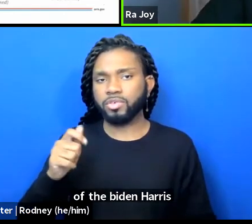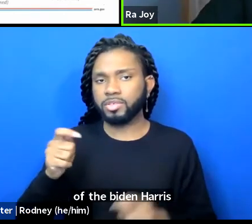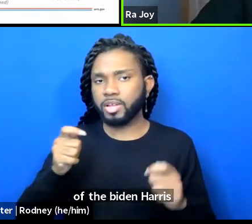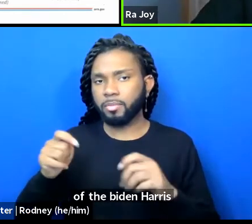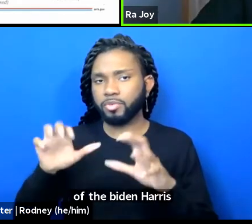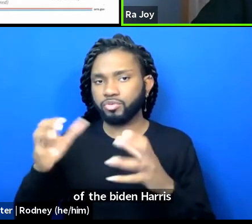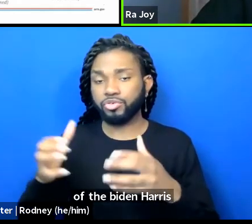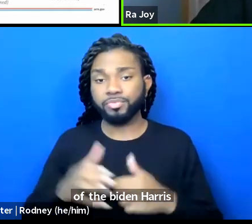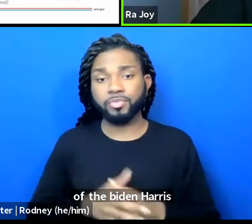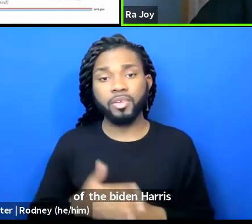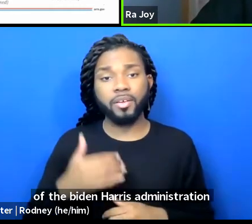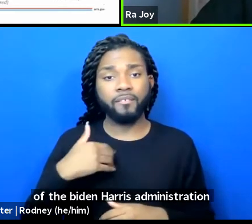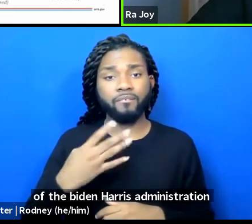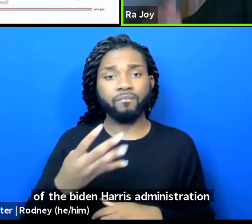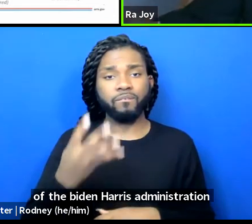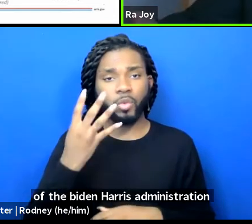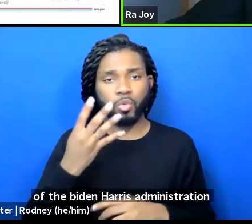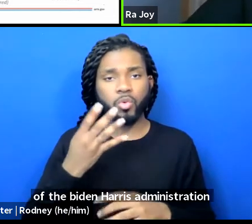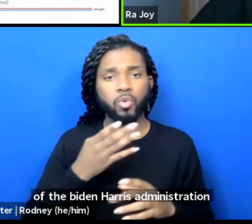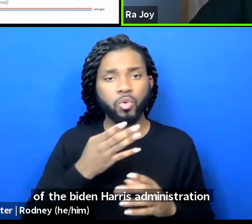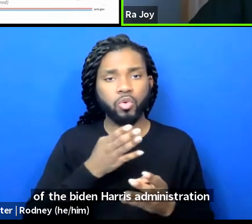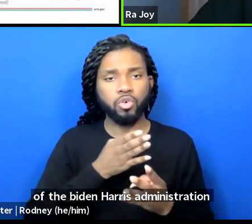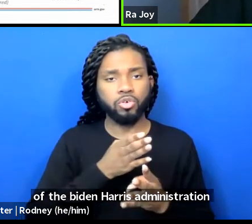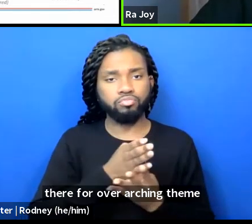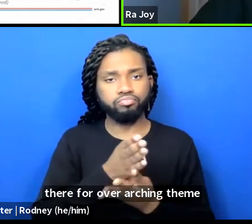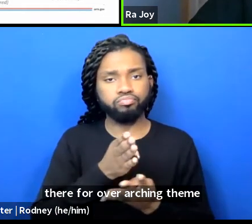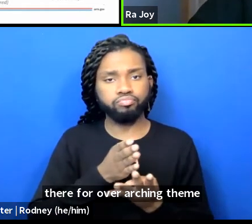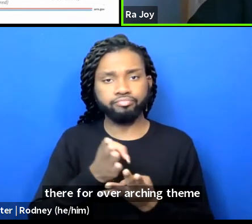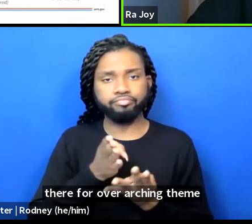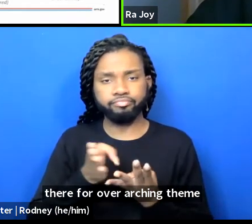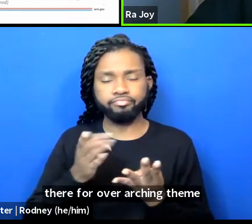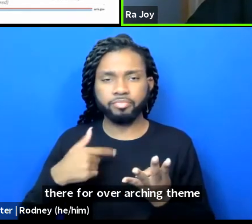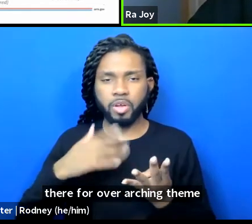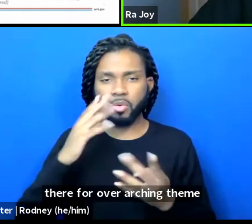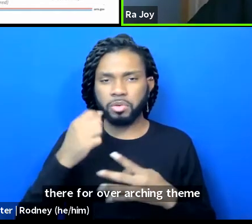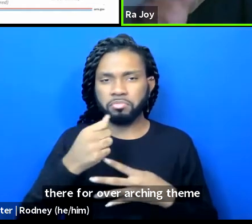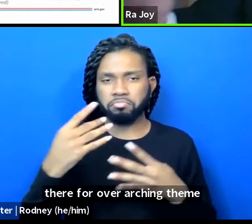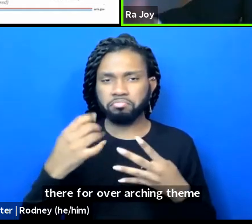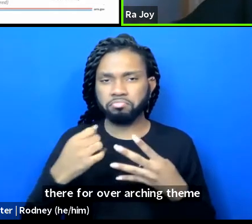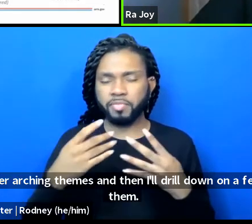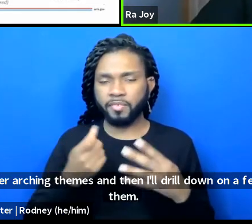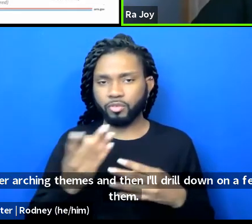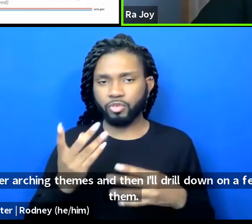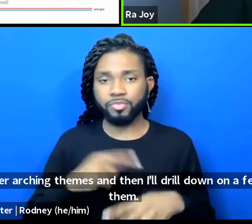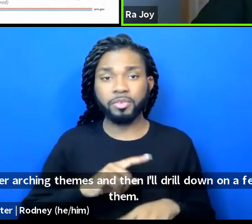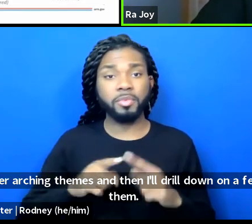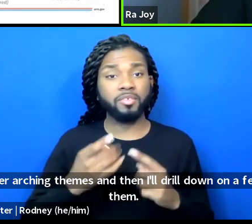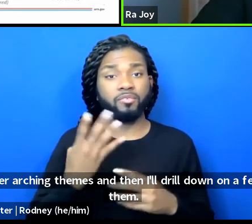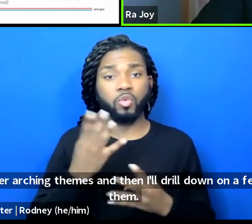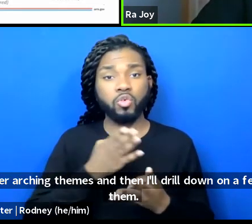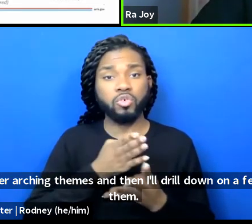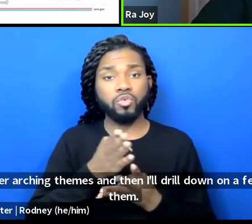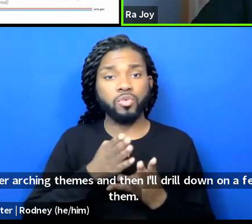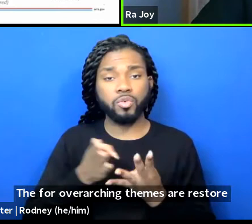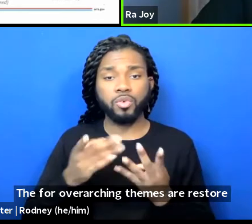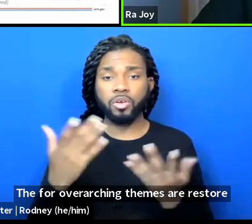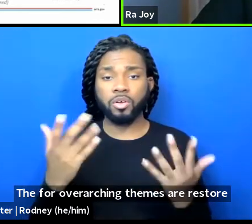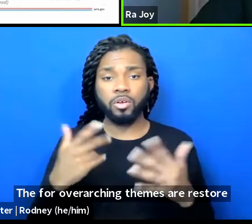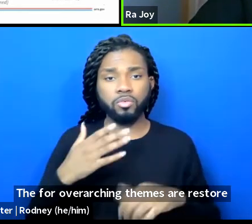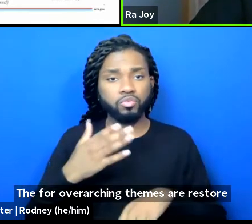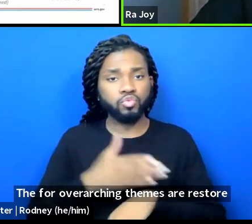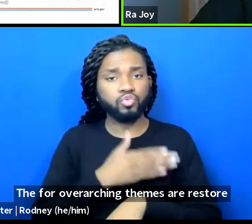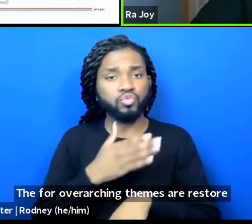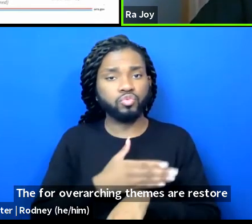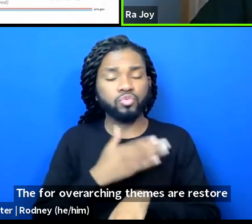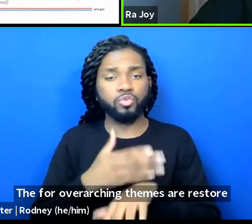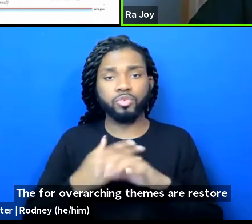overarching themes, and then I'll drill down on a few of them. The four overarching themes are restoring the creative